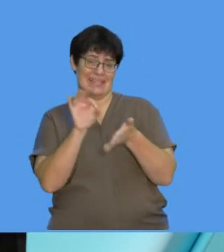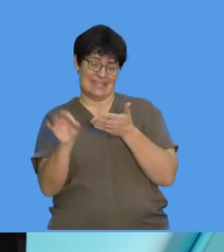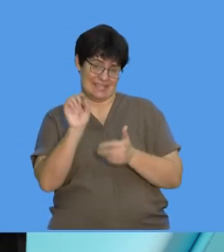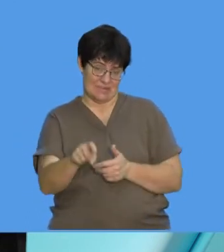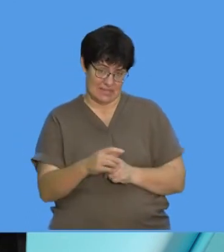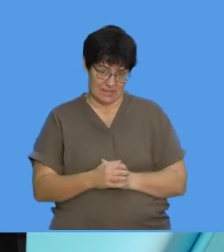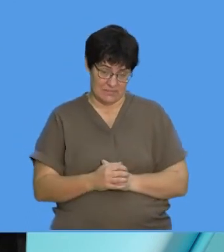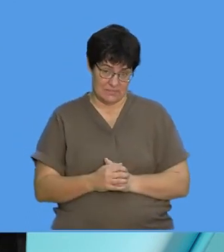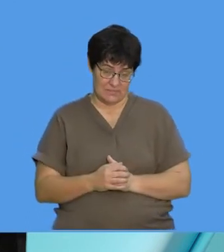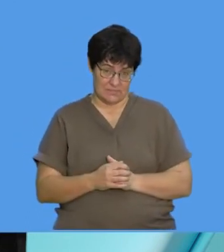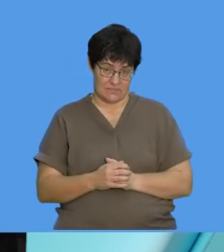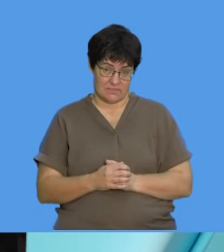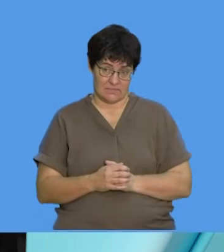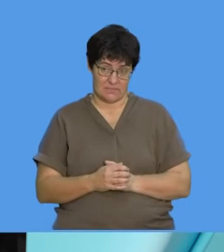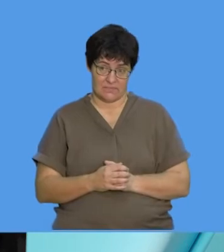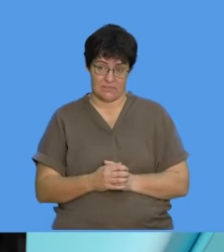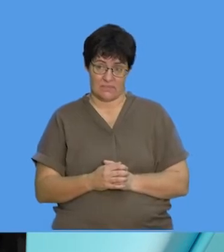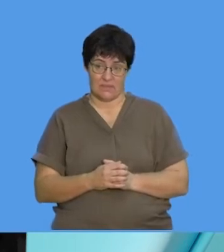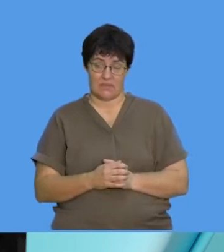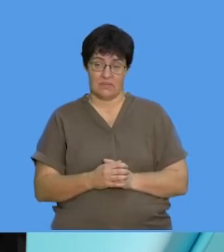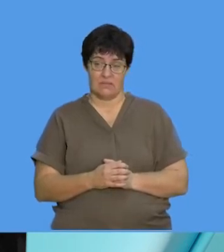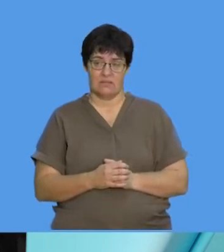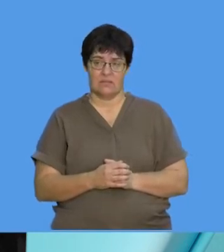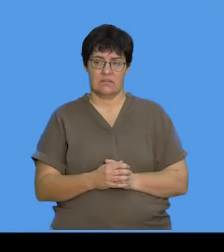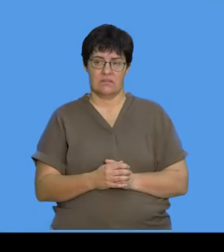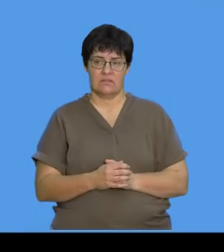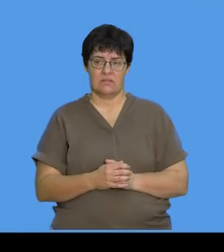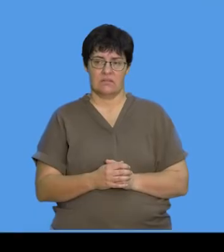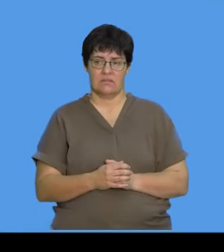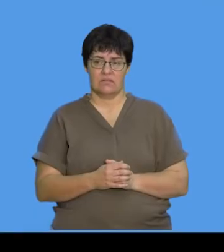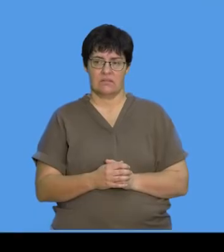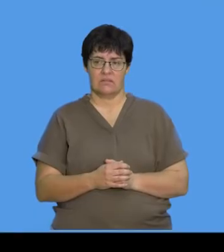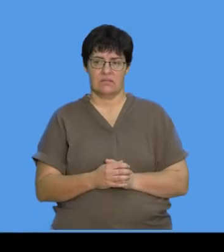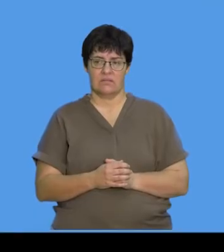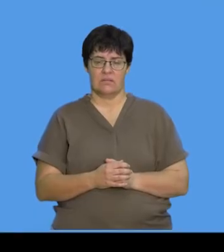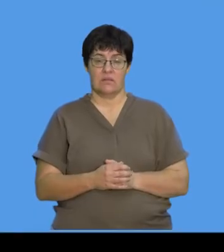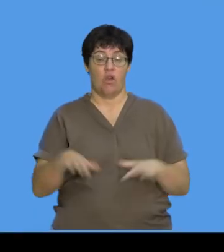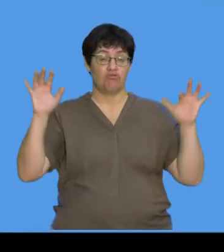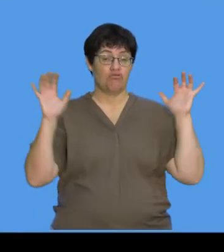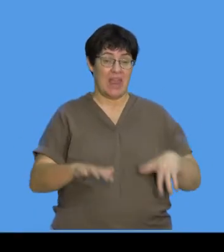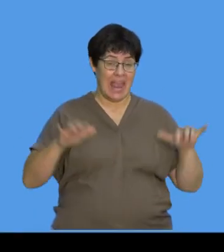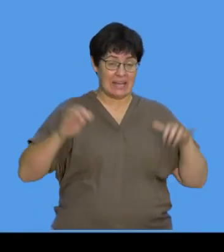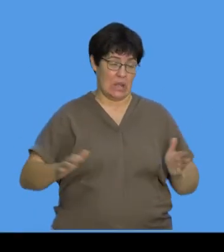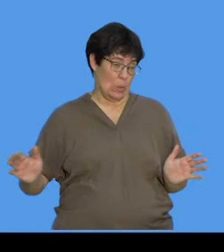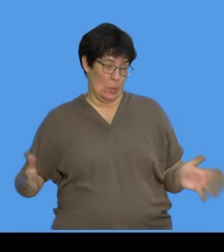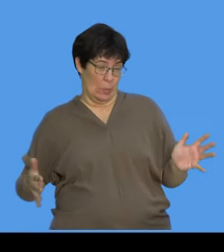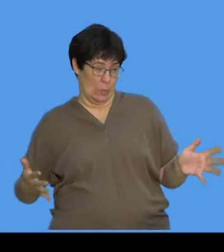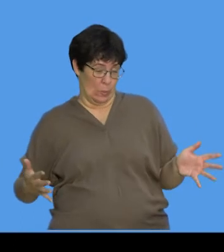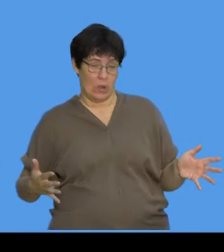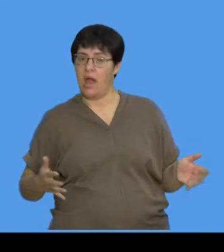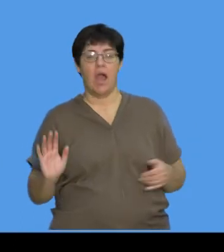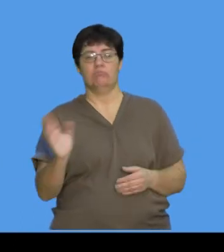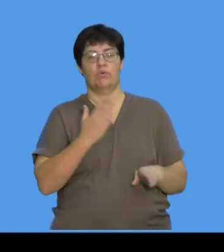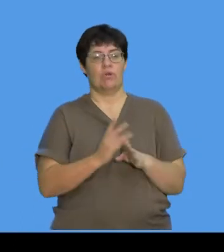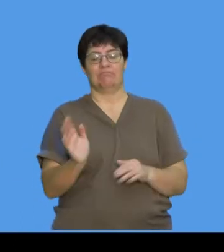etc., anything is nice and clean. Right, have a look here. Also, don't do any kind of work when it's raining or